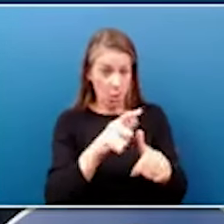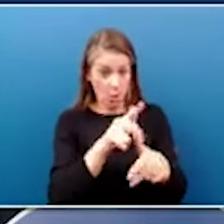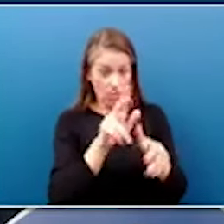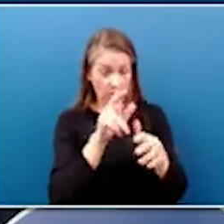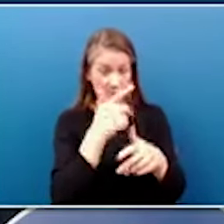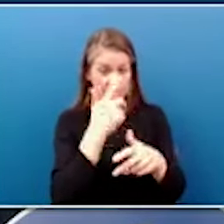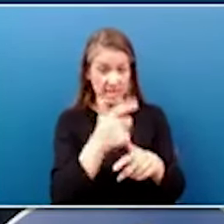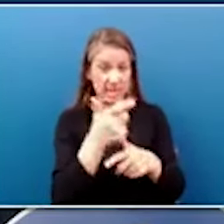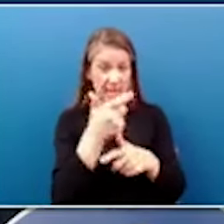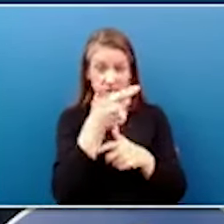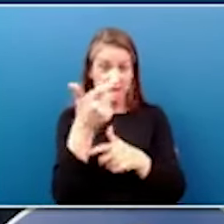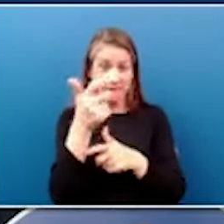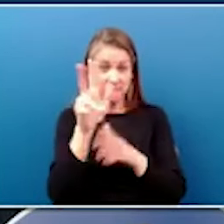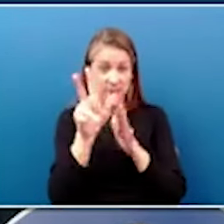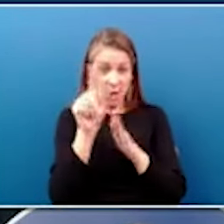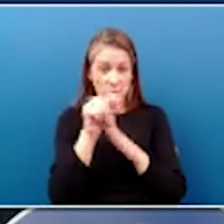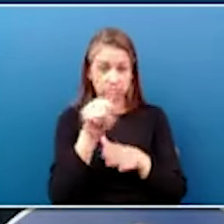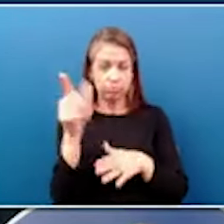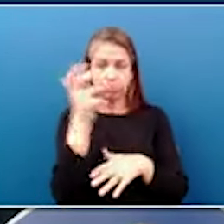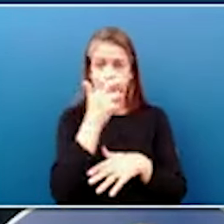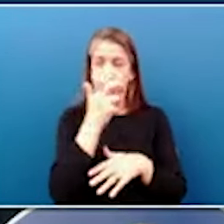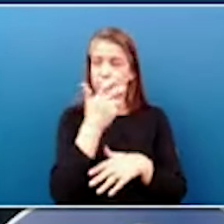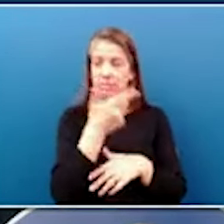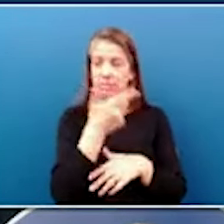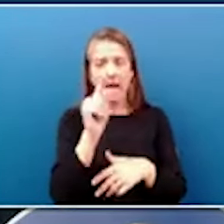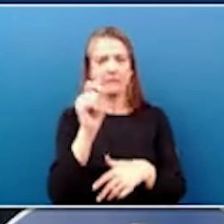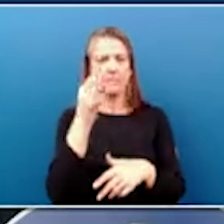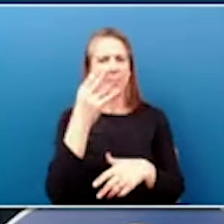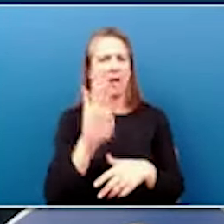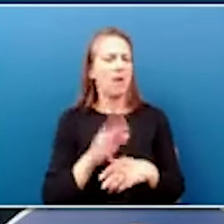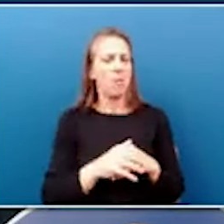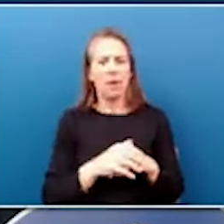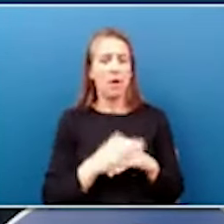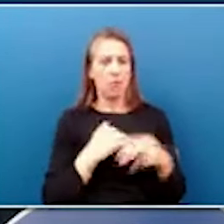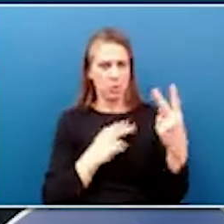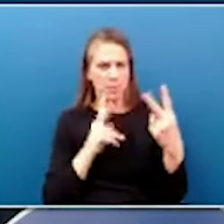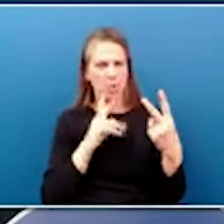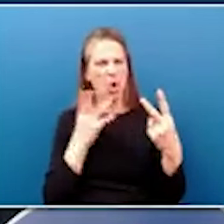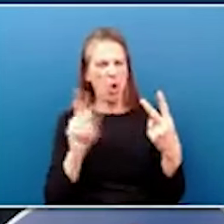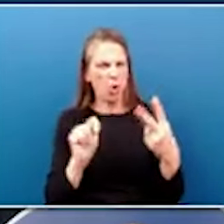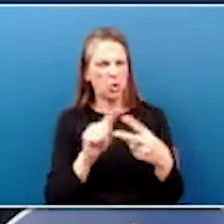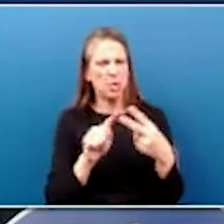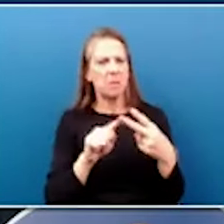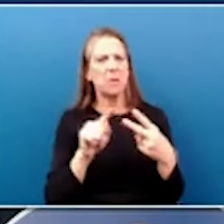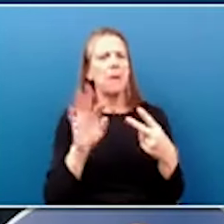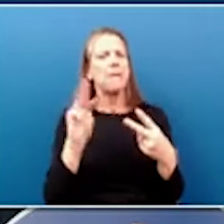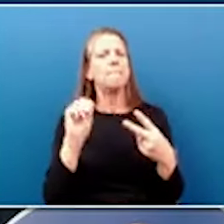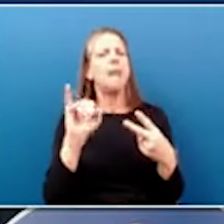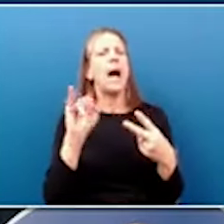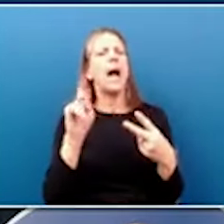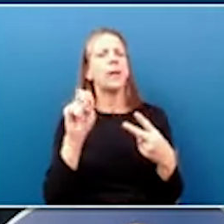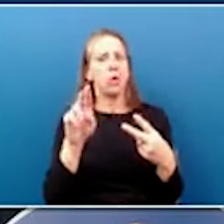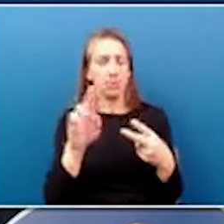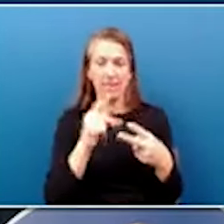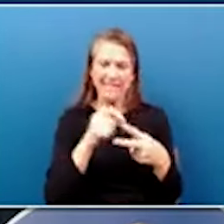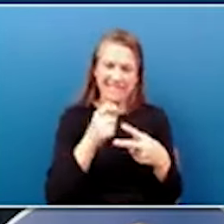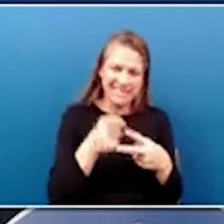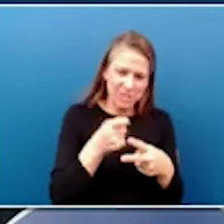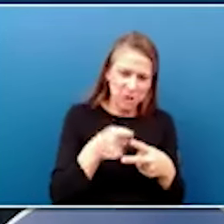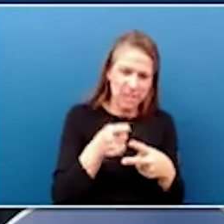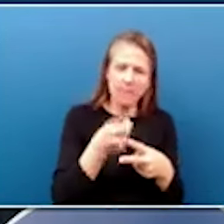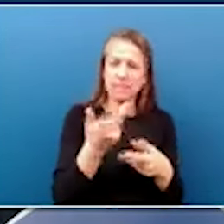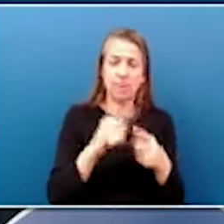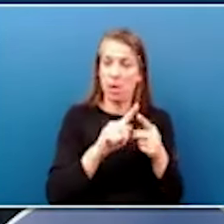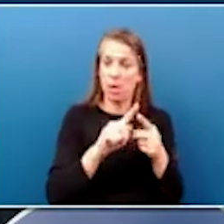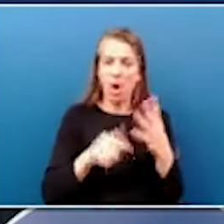this is an amazing act of God. We had two injuries, they were pretty minor, one required stitches, but otherwise everybody was okay